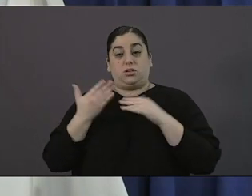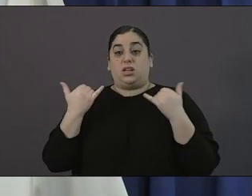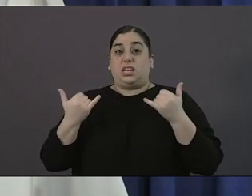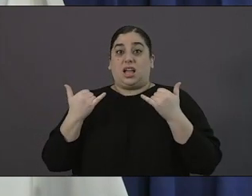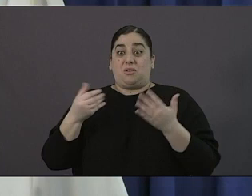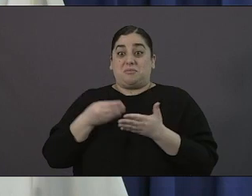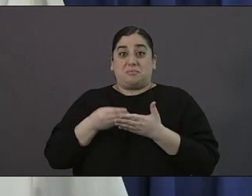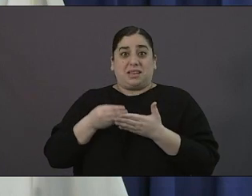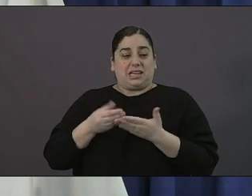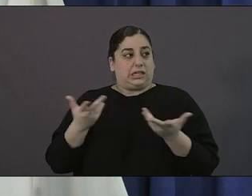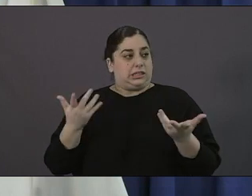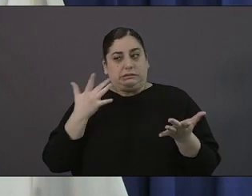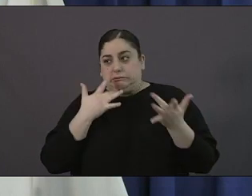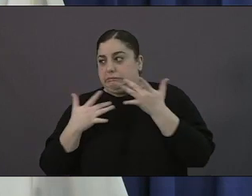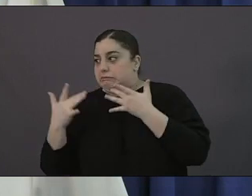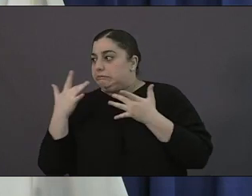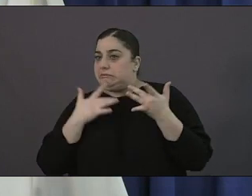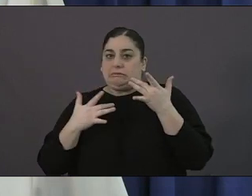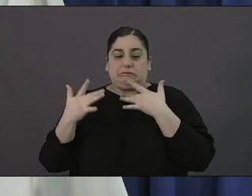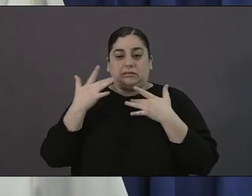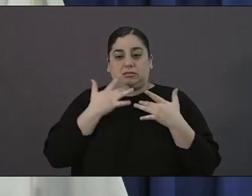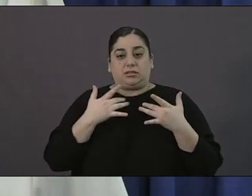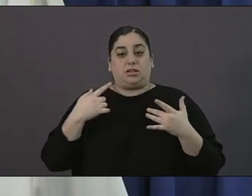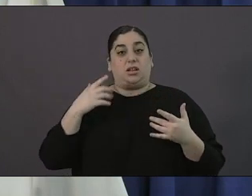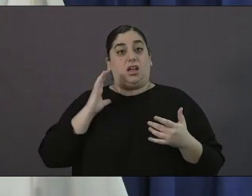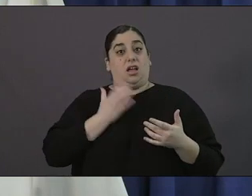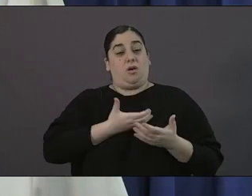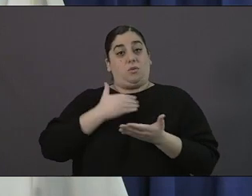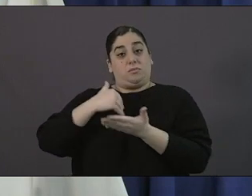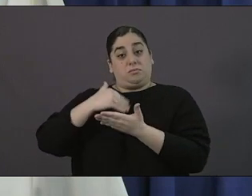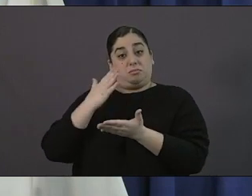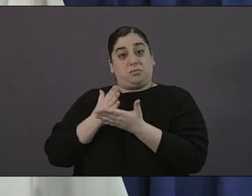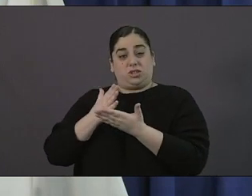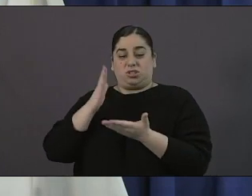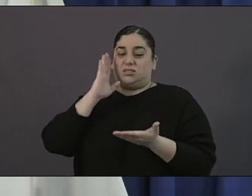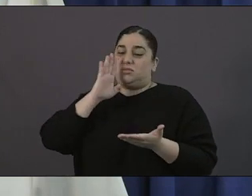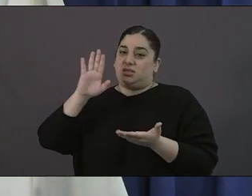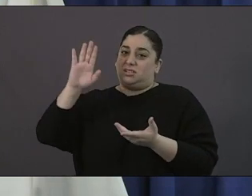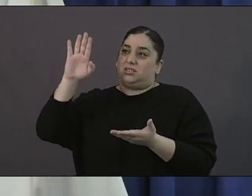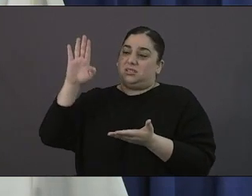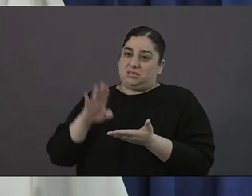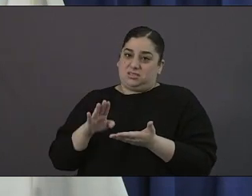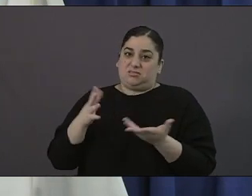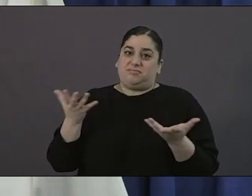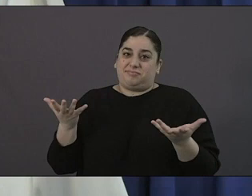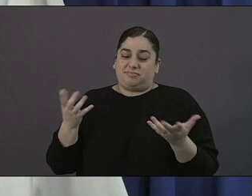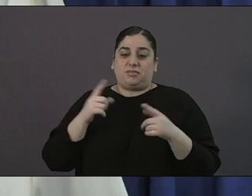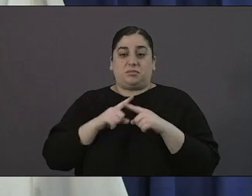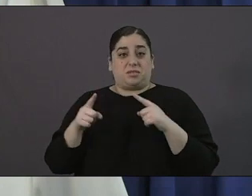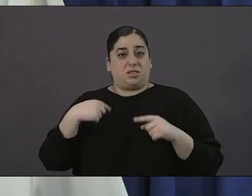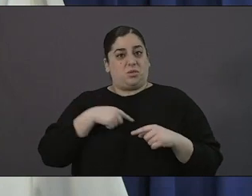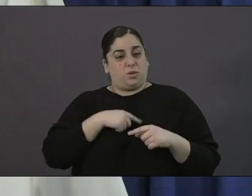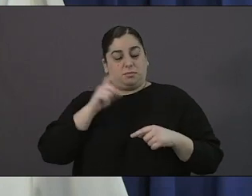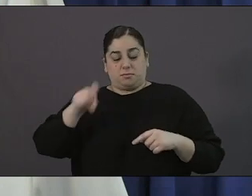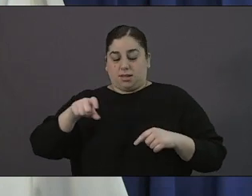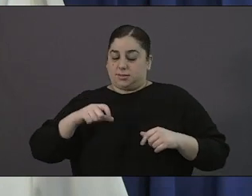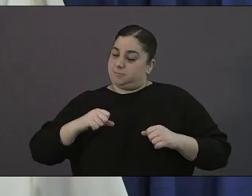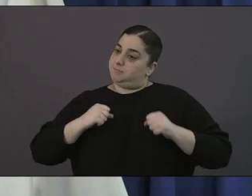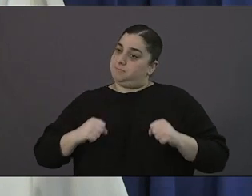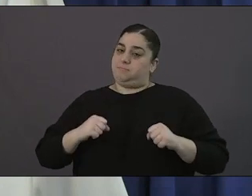is going to be a significant reduction to our budget but we're going to meet it head on we're going to make the decisions we need to and